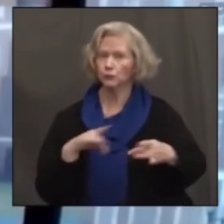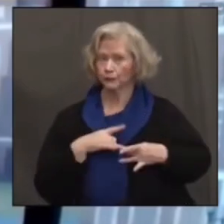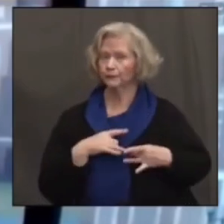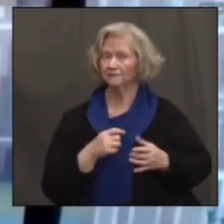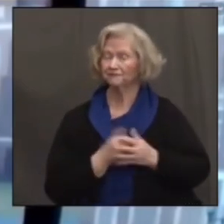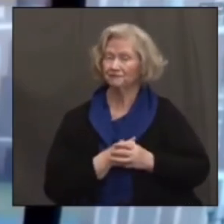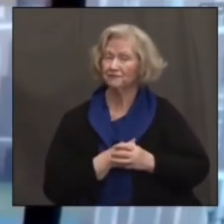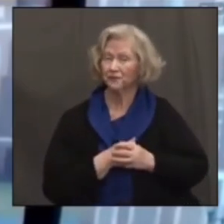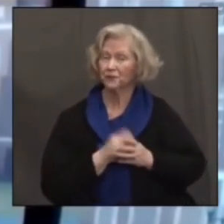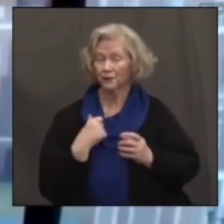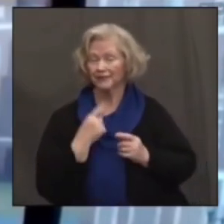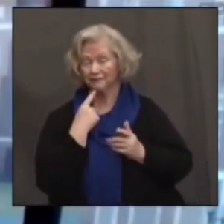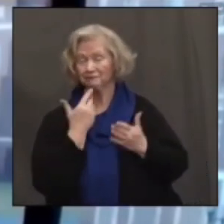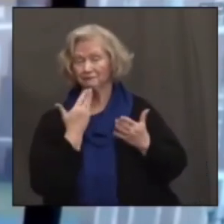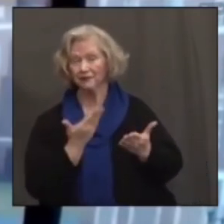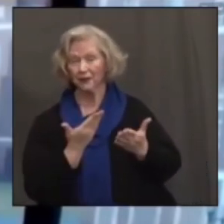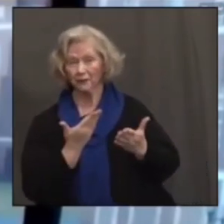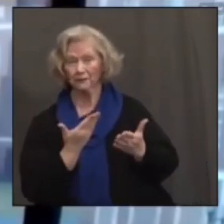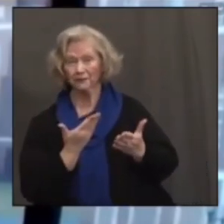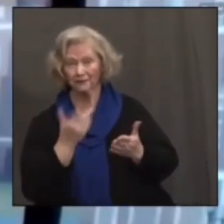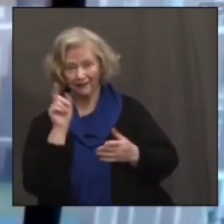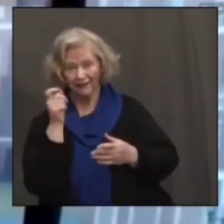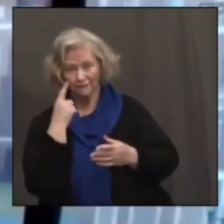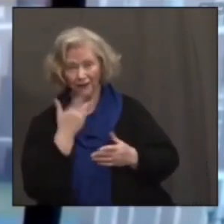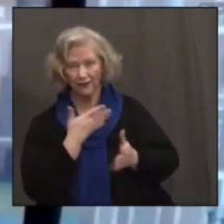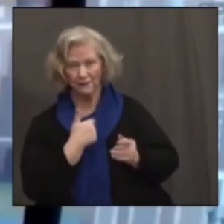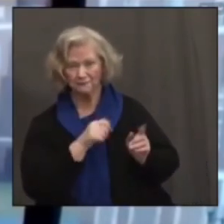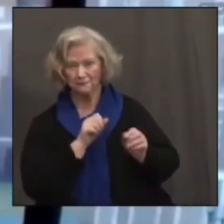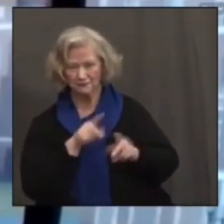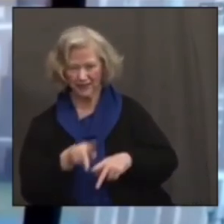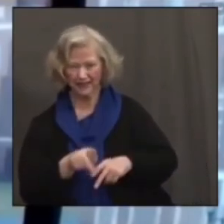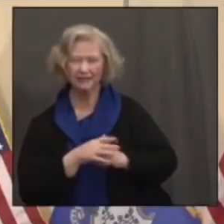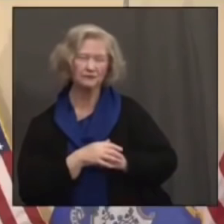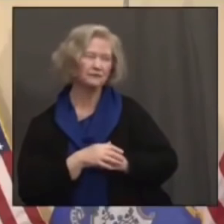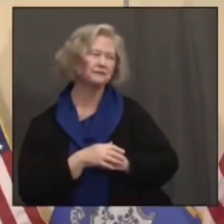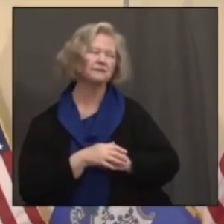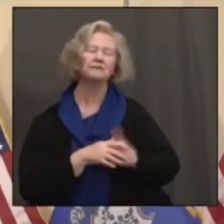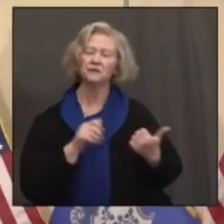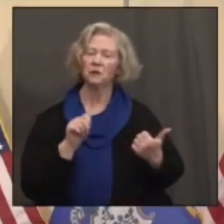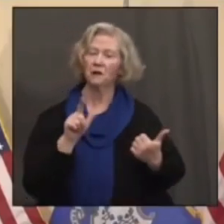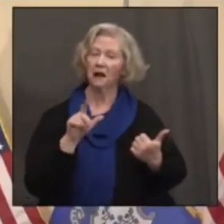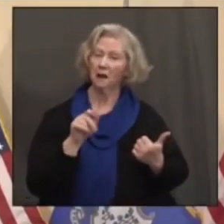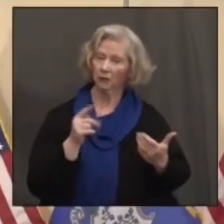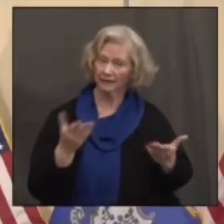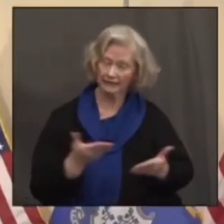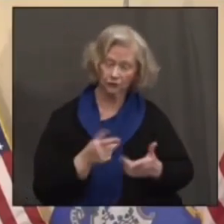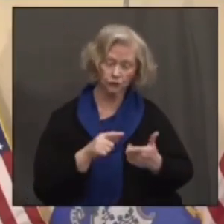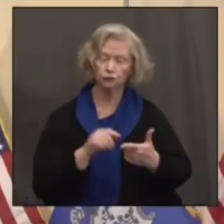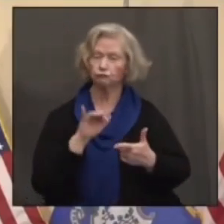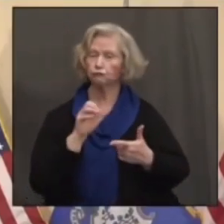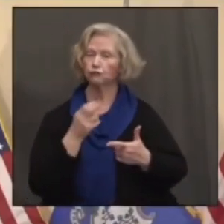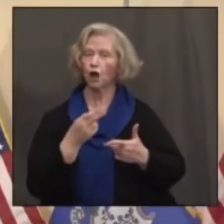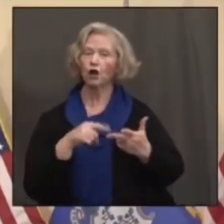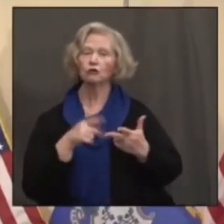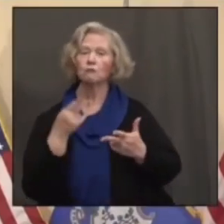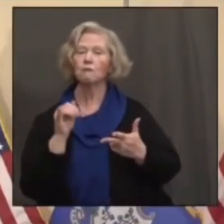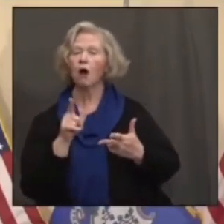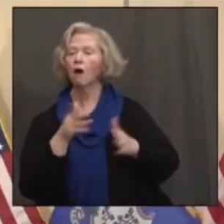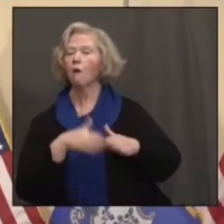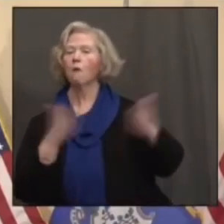let me stop and thank you again, Governor, for inviting me back. right, Albert's sticking around. Josh and Paul, any questions?